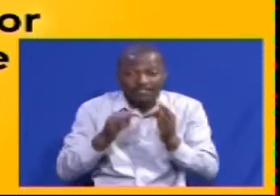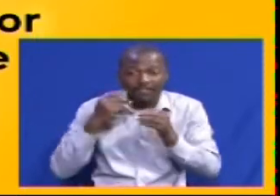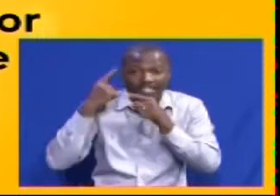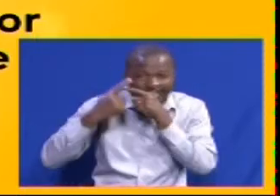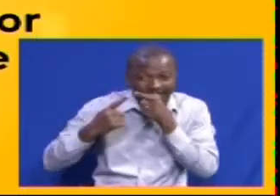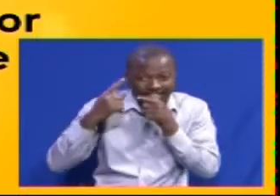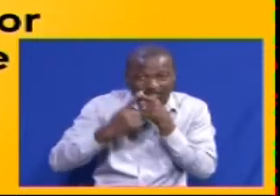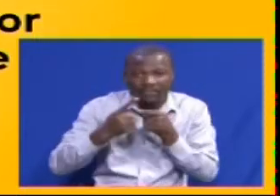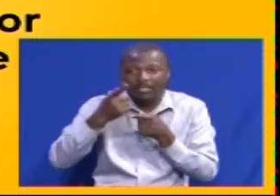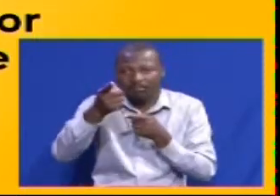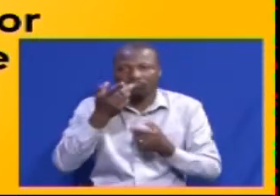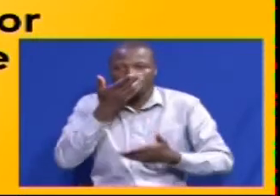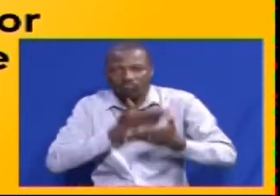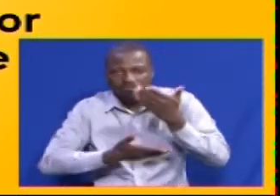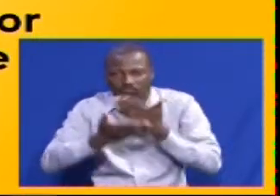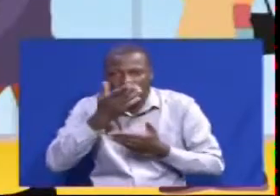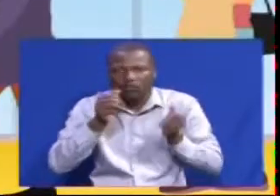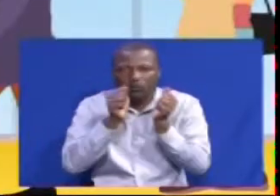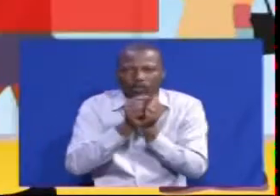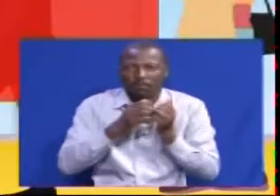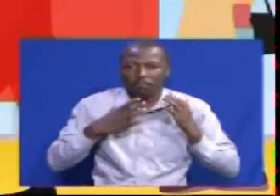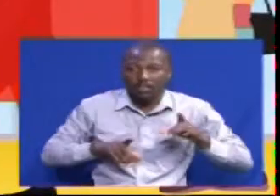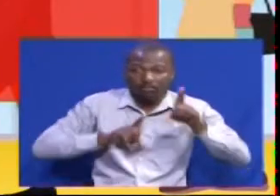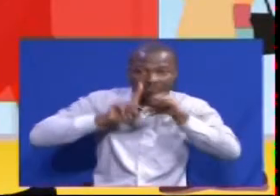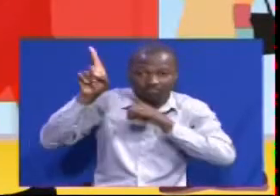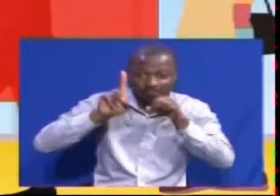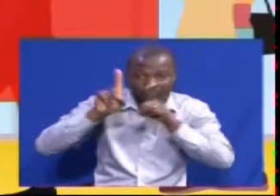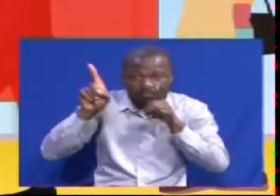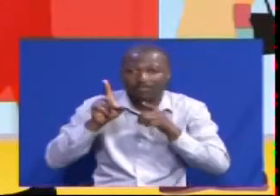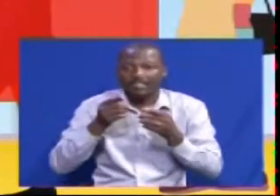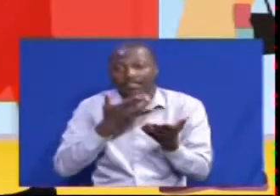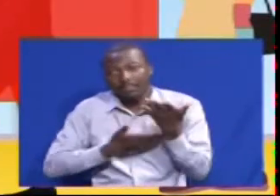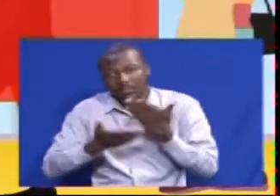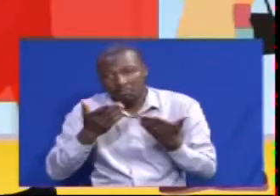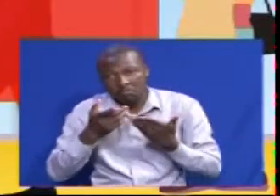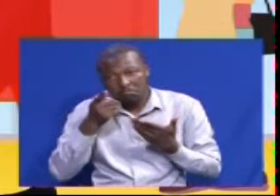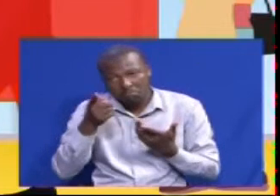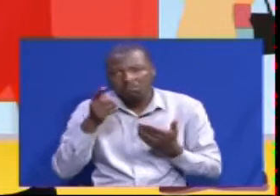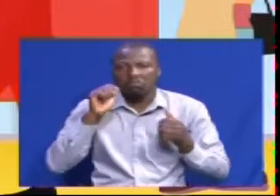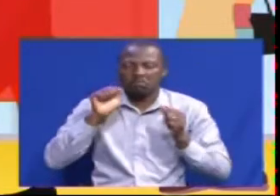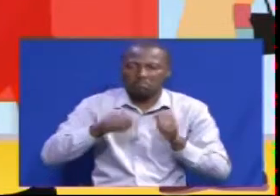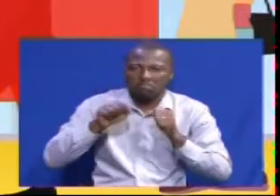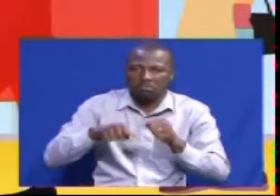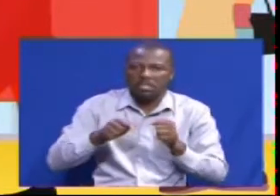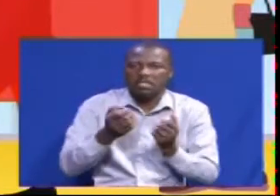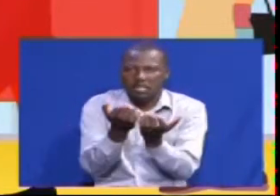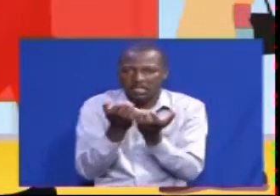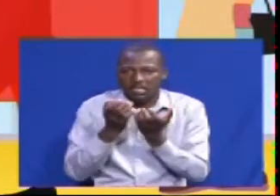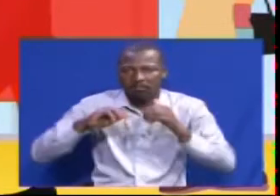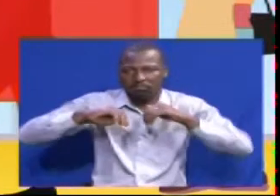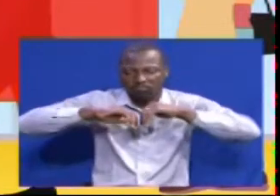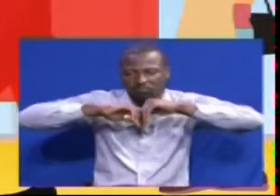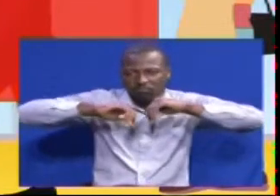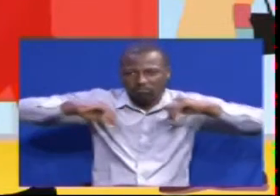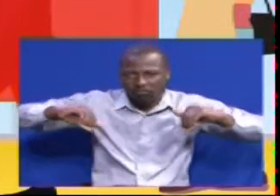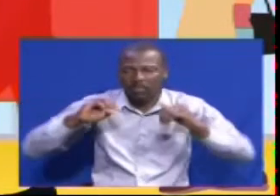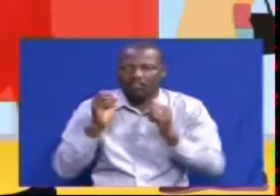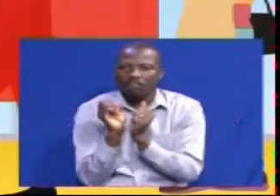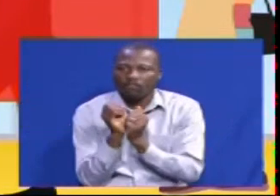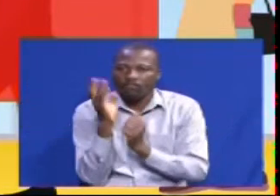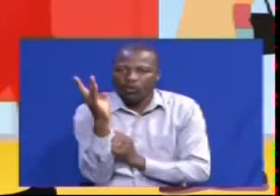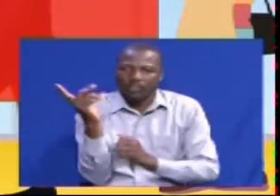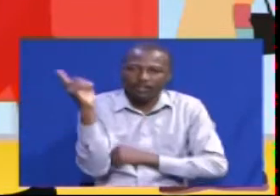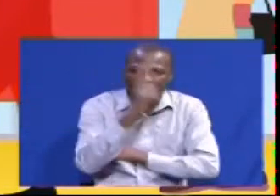or sneezing if you experienced these symptoms and you had traveled or been in contact with a person from a country reporting